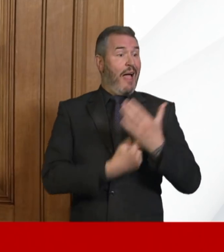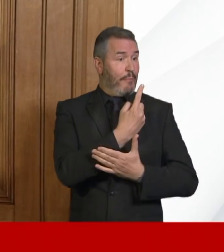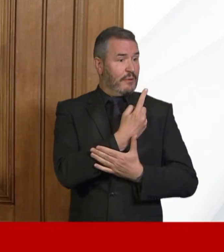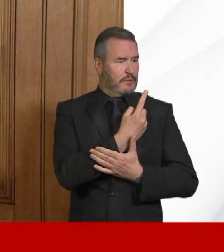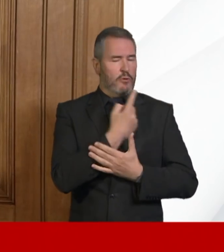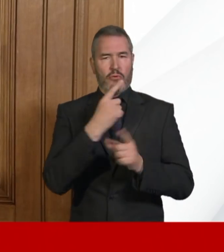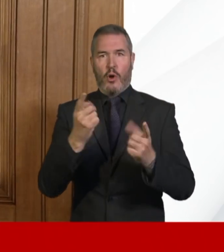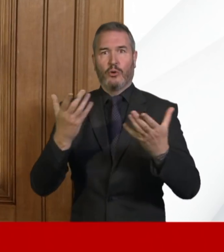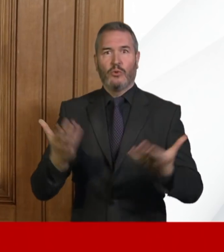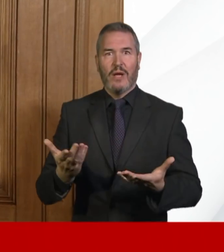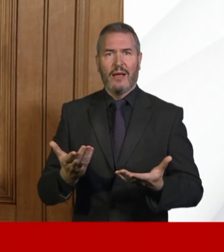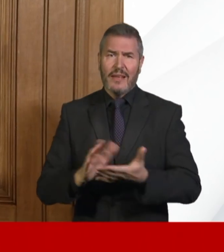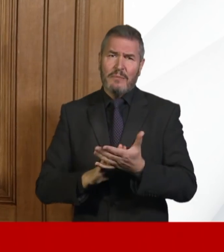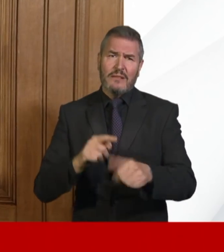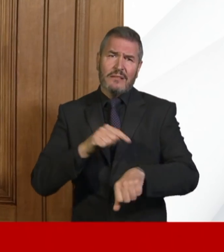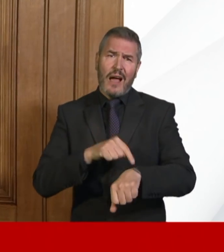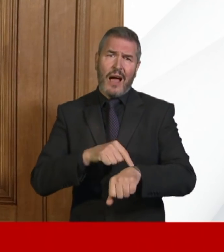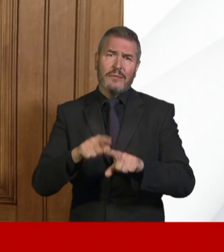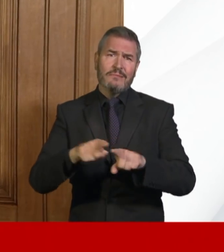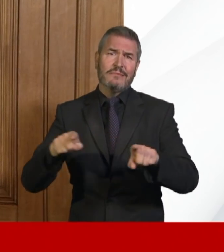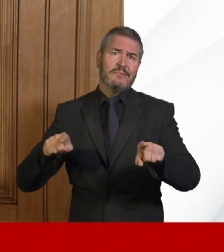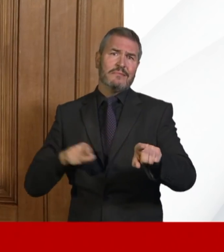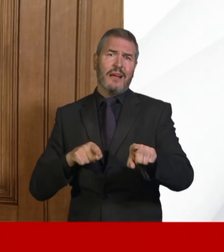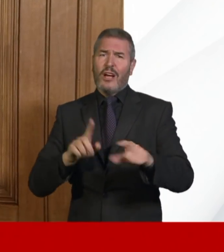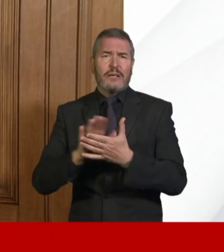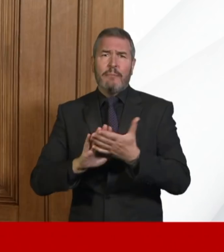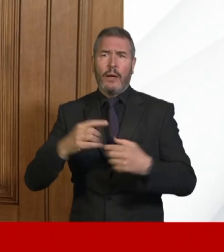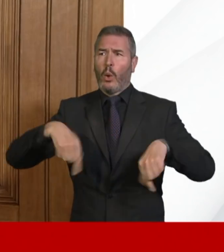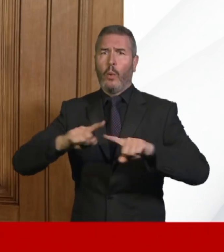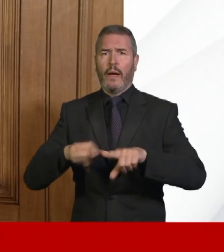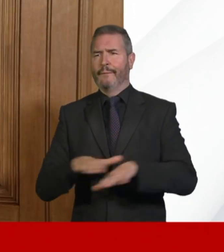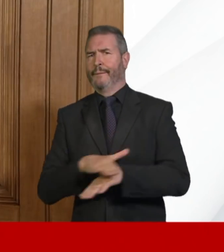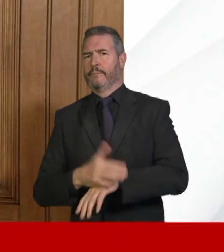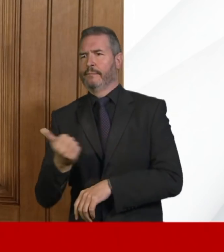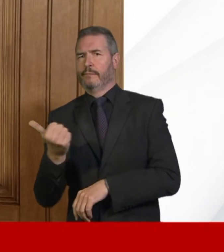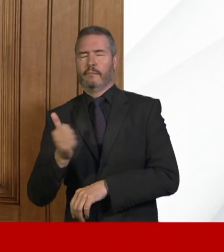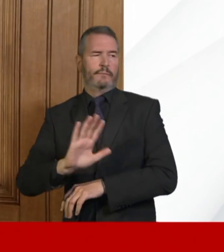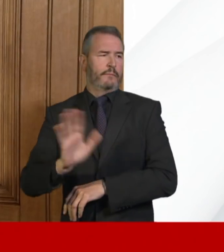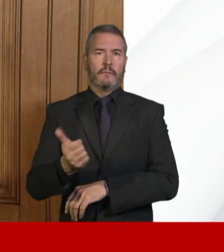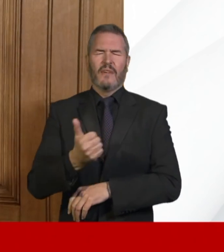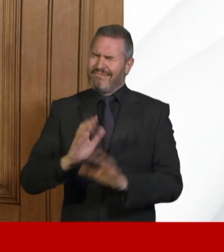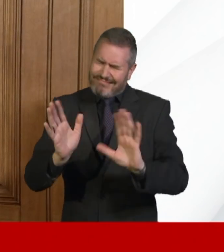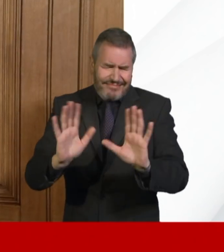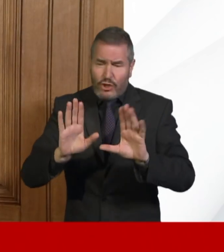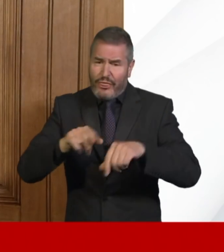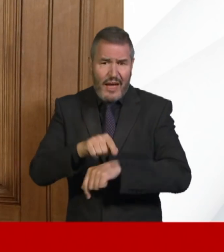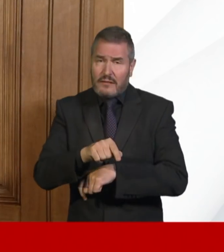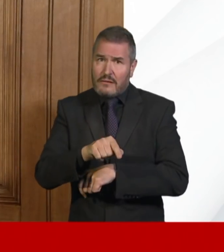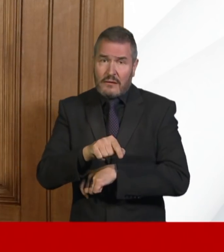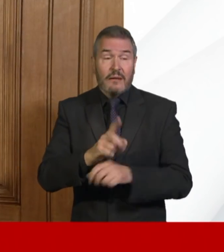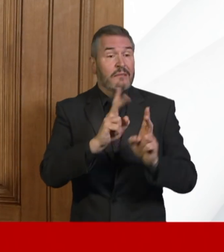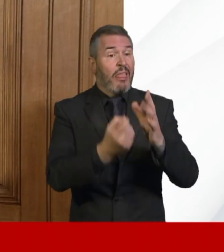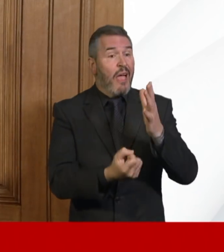inevitable that there will be a time lag. This is not an issue of transparency. It's an issue of ensuring that all those family that need to know